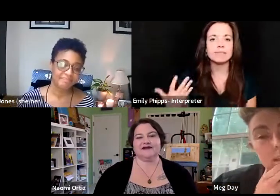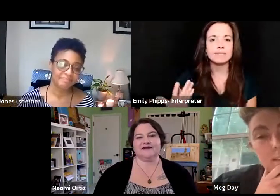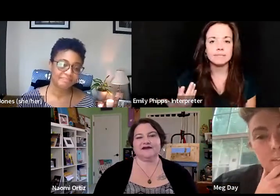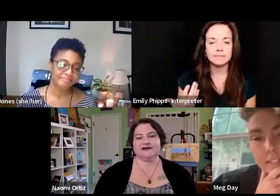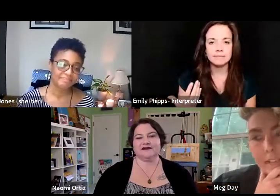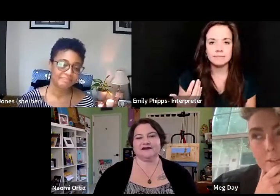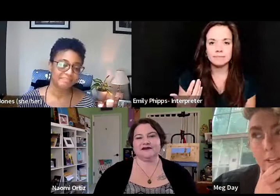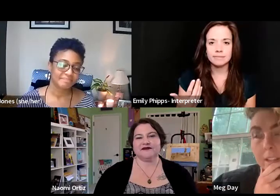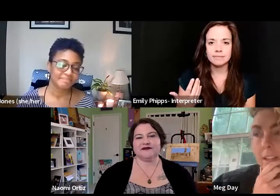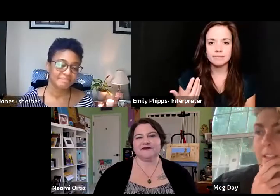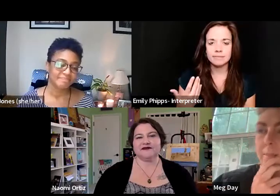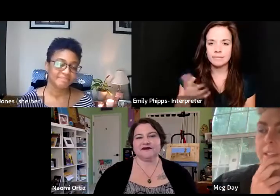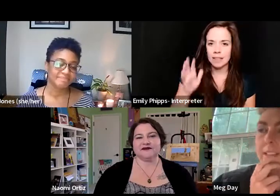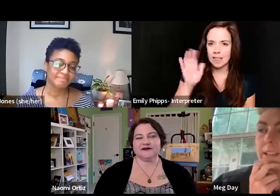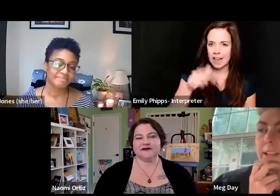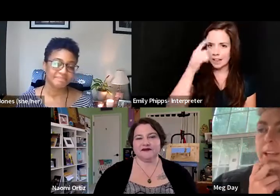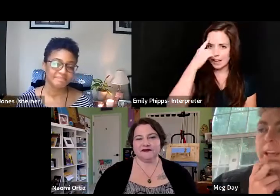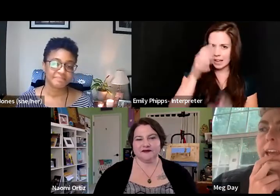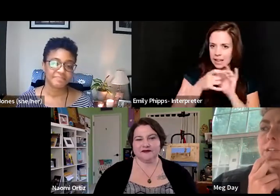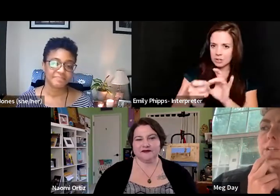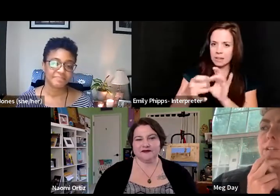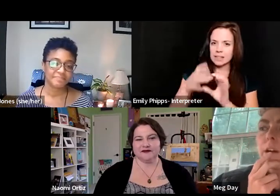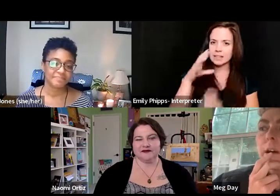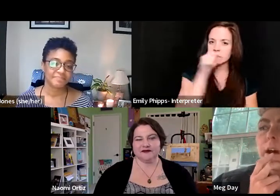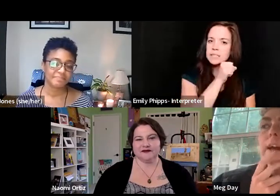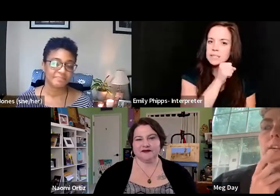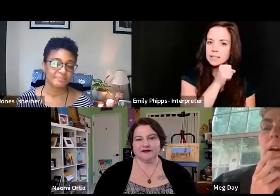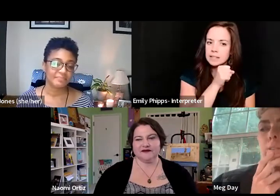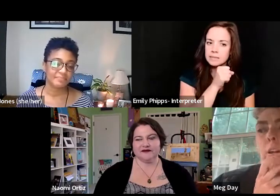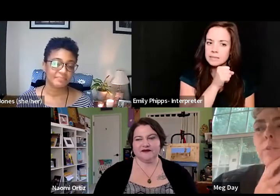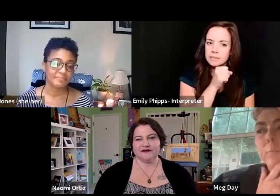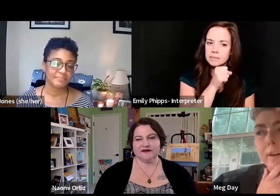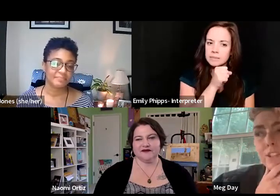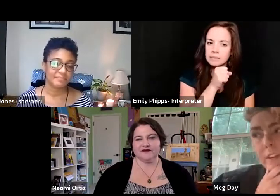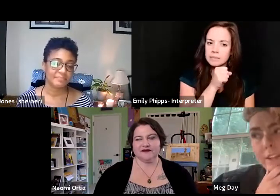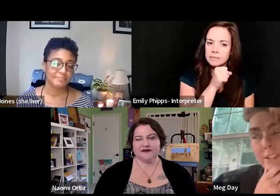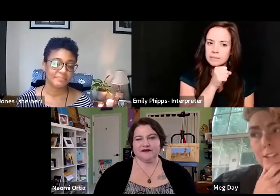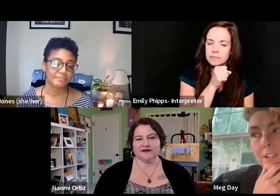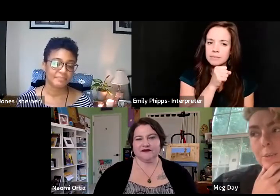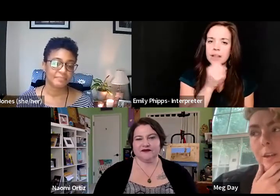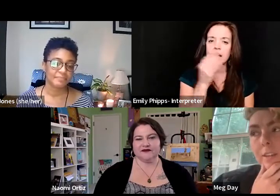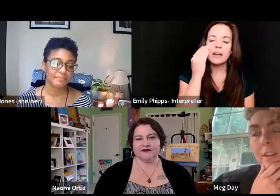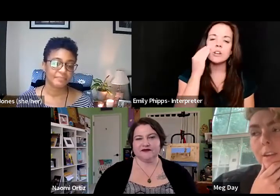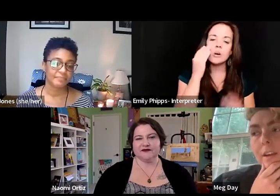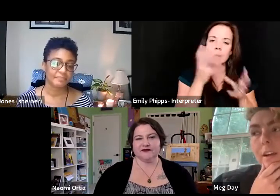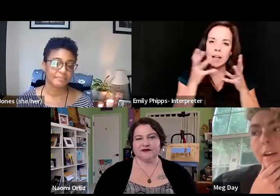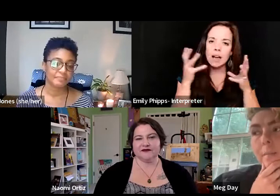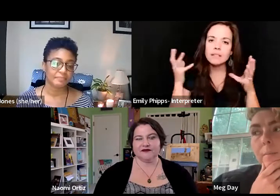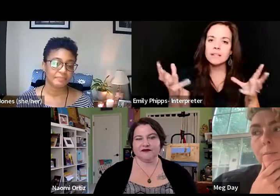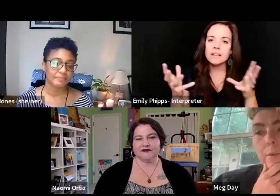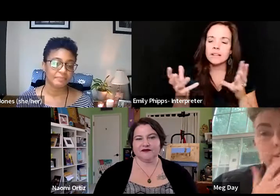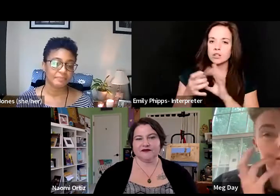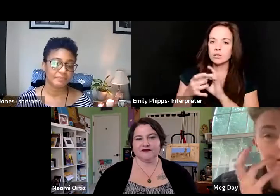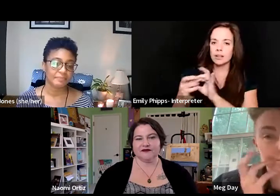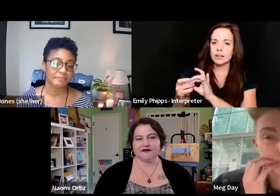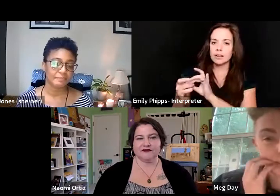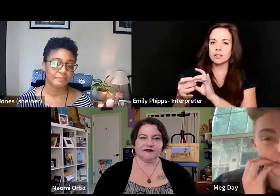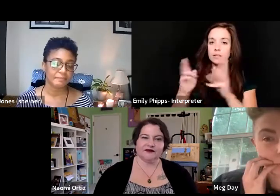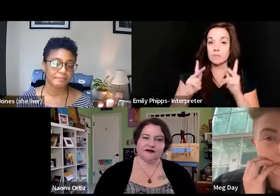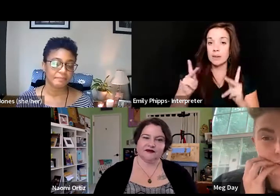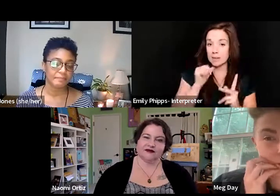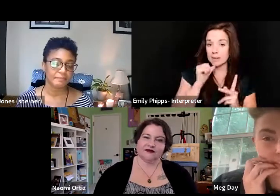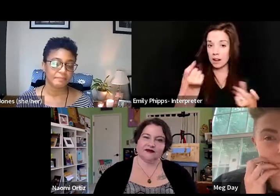so that, that kind of engagement I think is missing. And I, I know that much of it has to do with, um, folks not